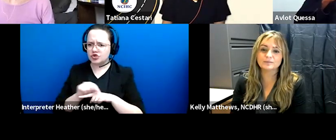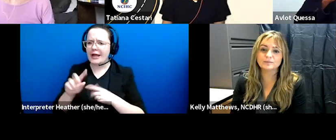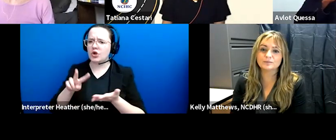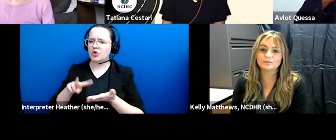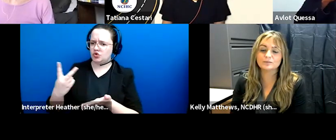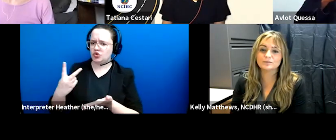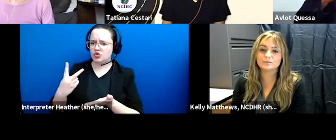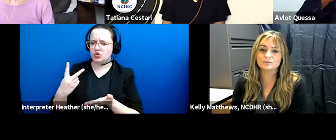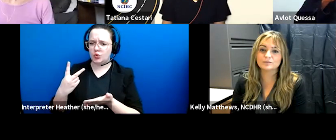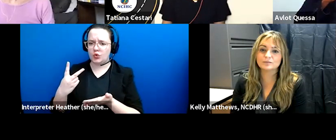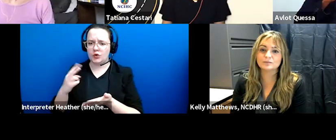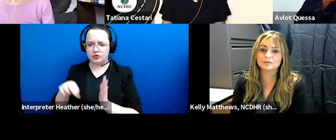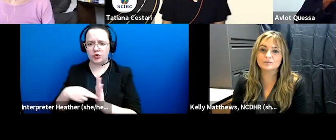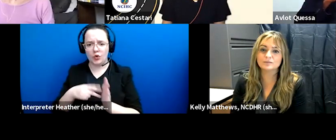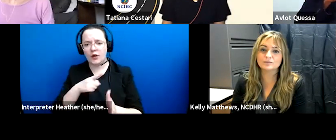are your thoughts